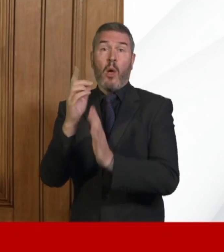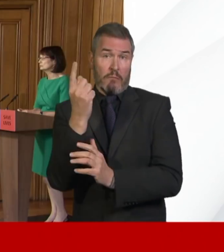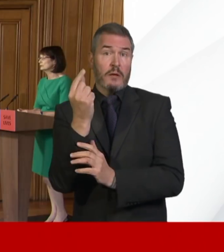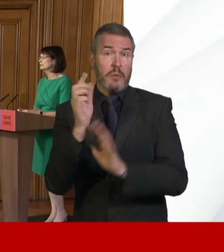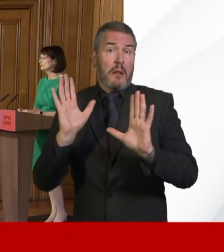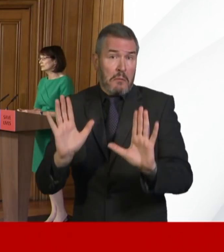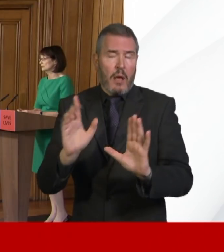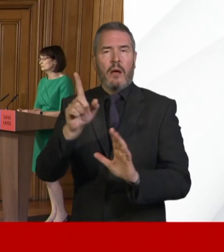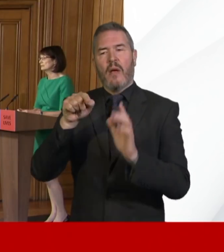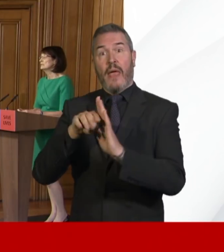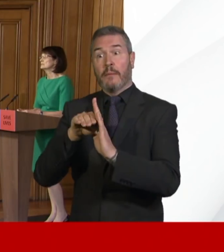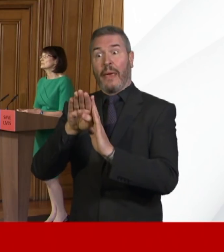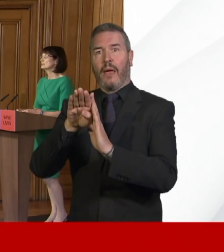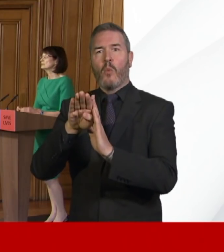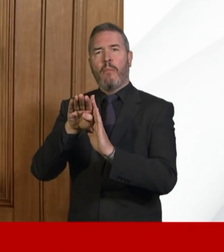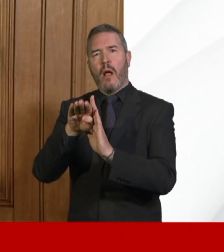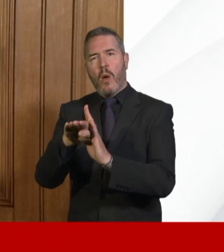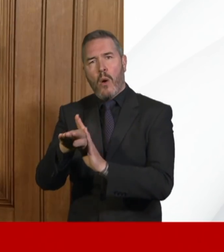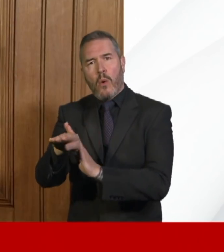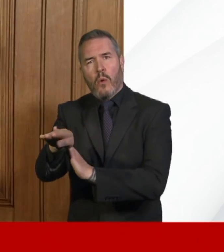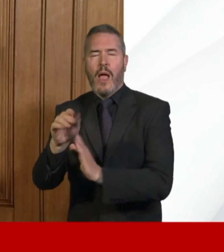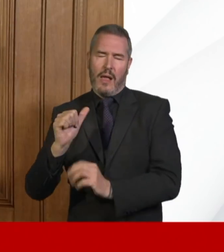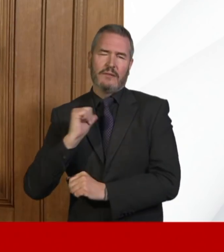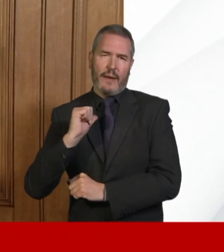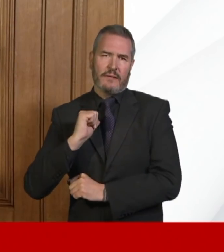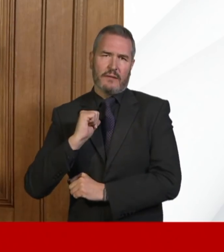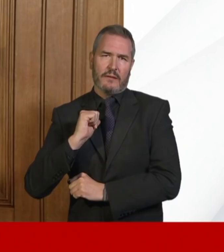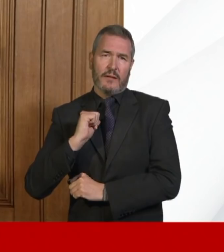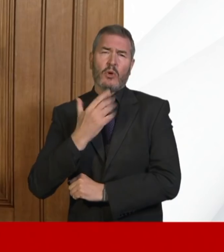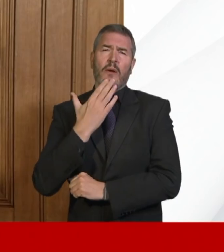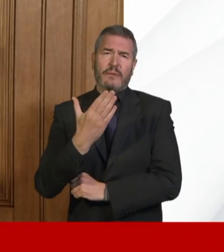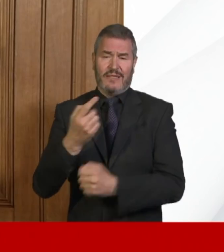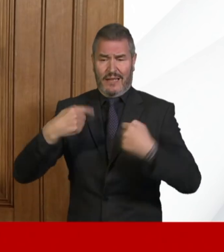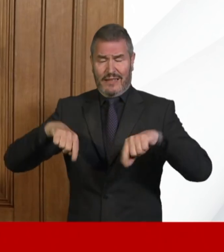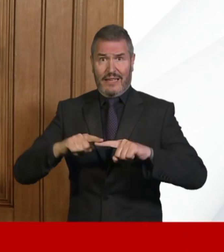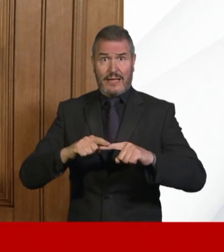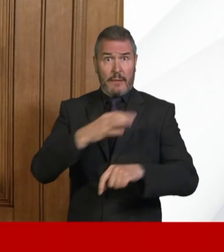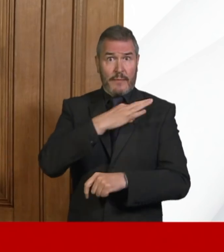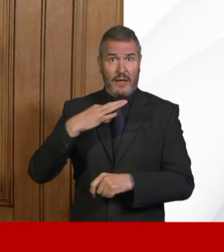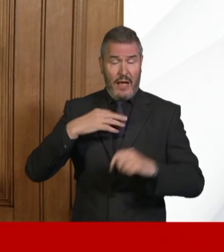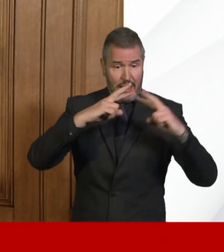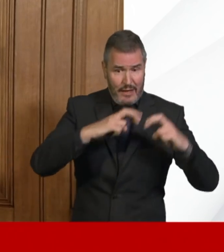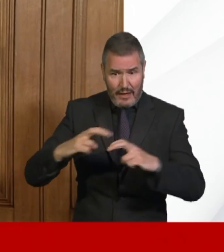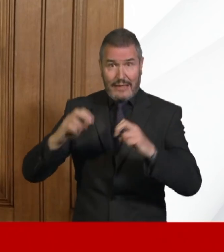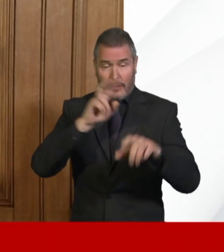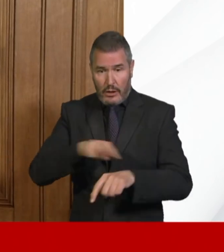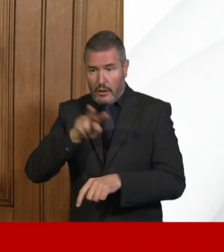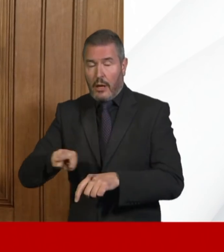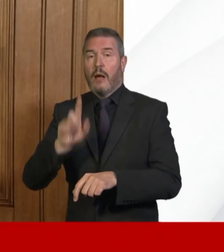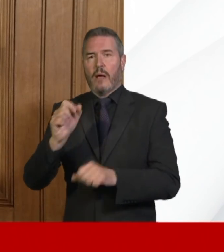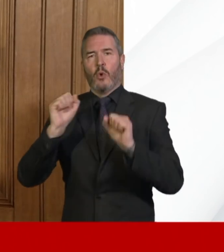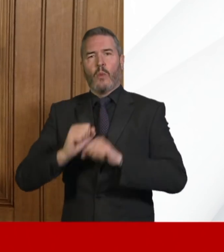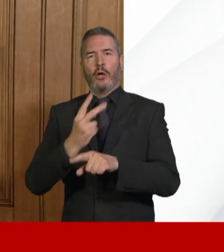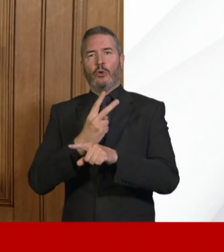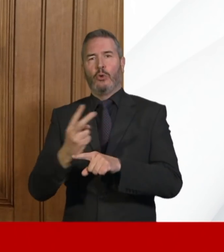optimistic that that peak will be lower. So we need to keep looking at this, but it will be two to three weeks before we are